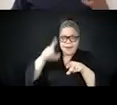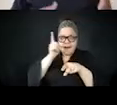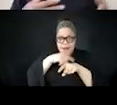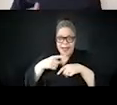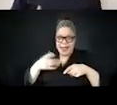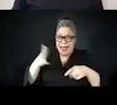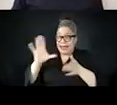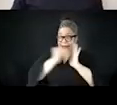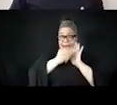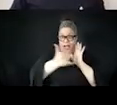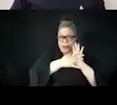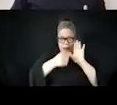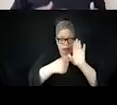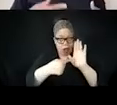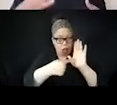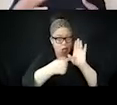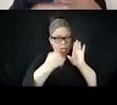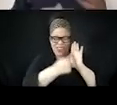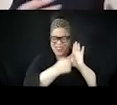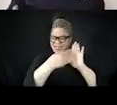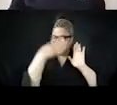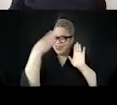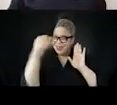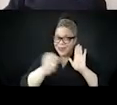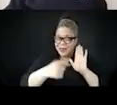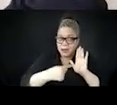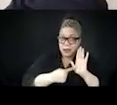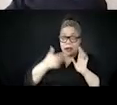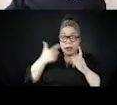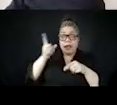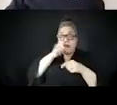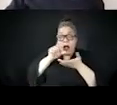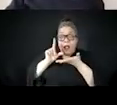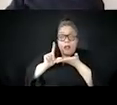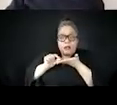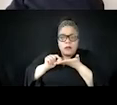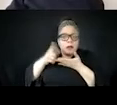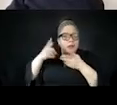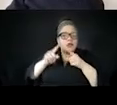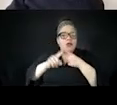groups wouldn't collaborate, um, or they would be disorganized in their work.